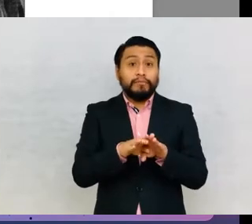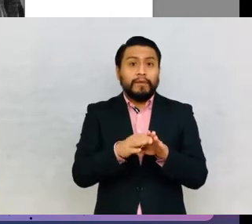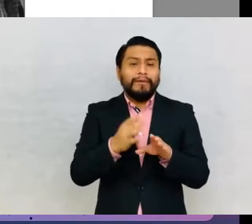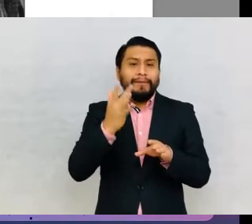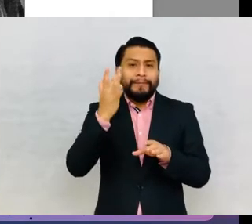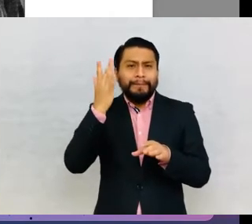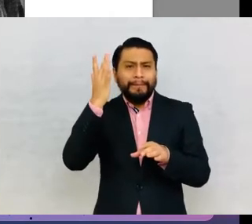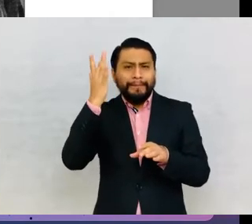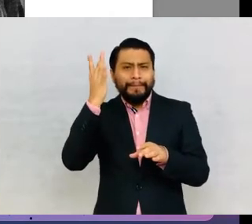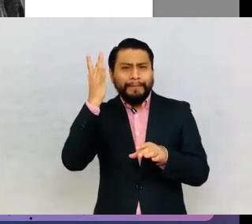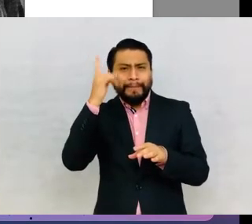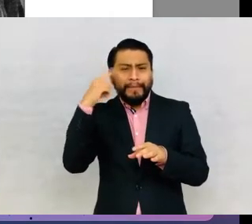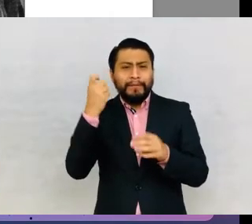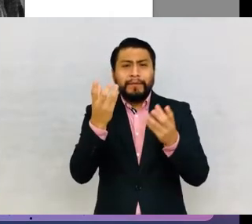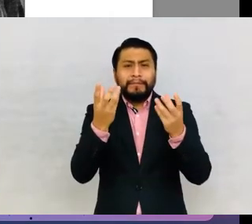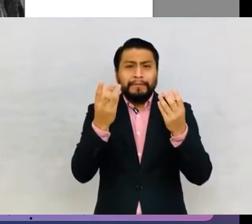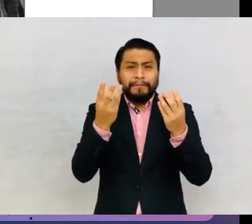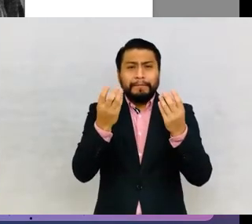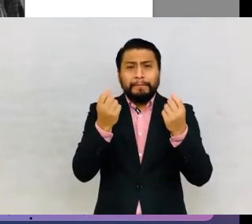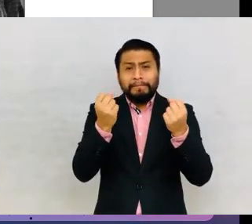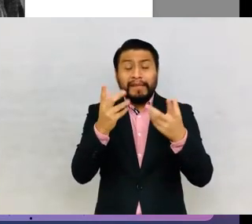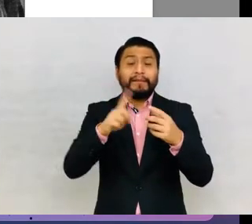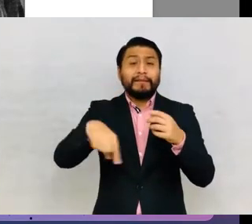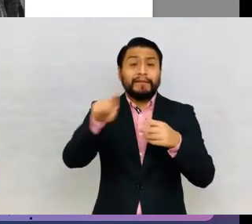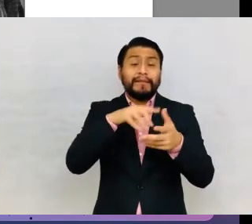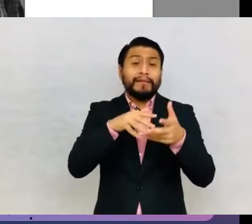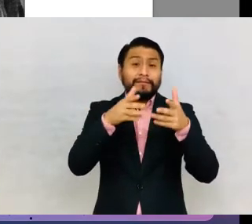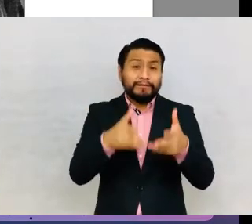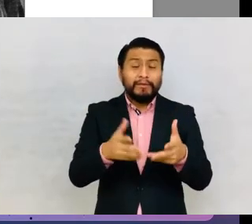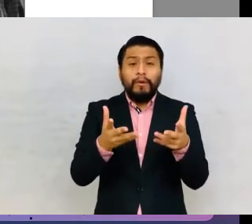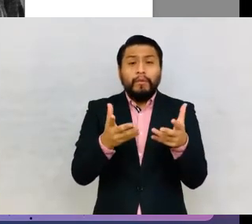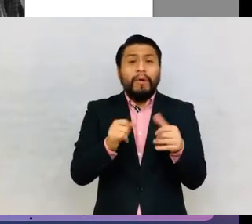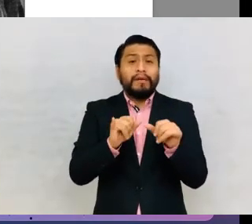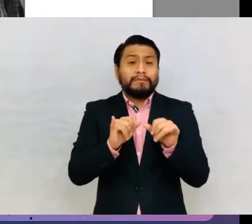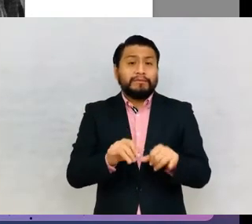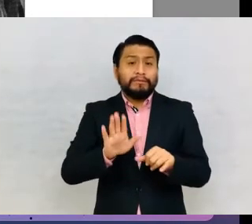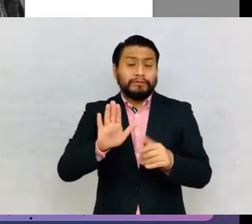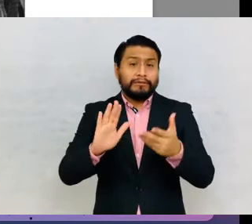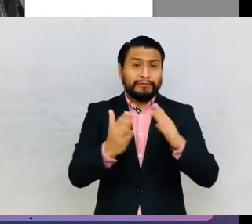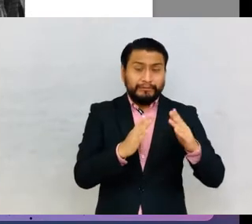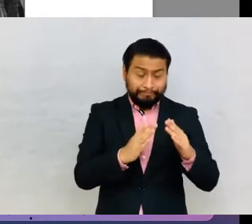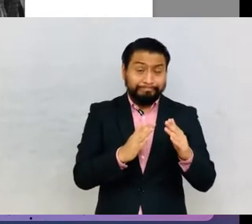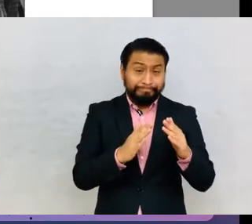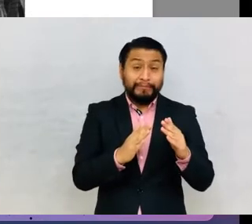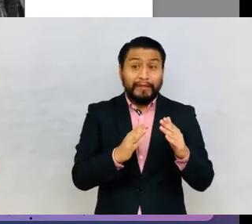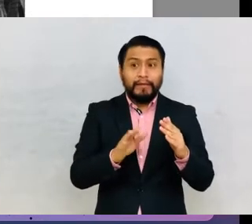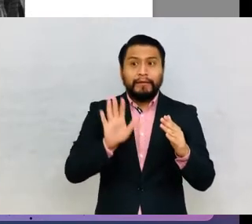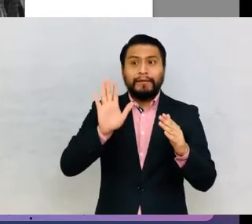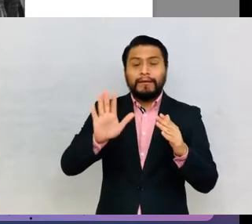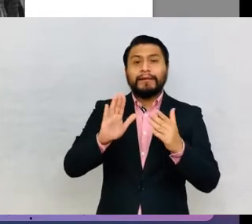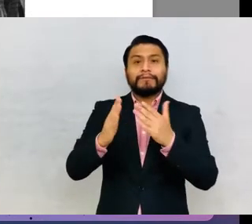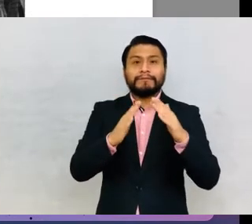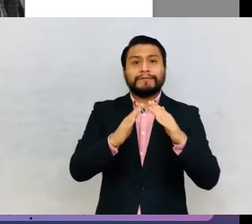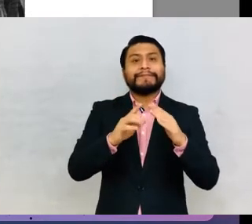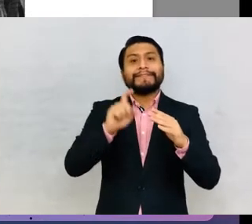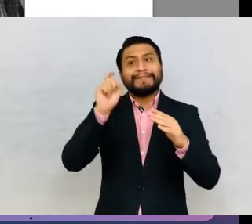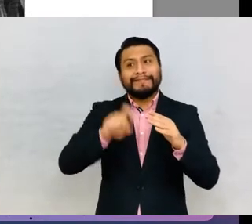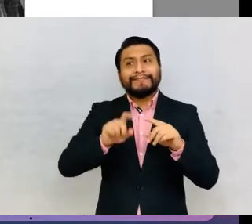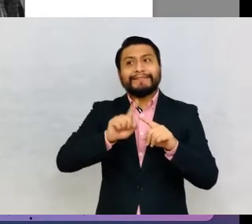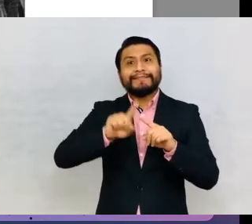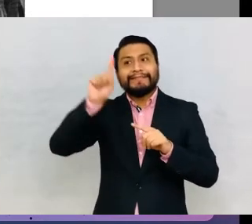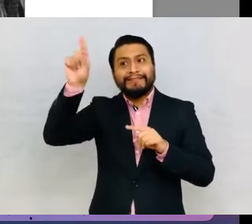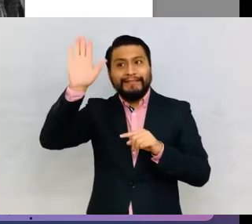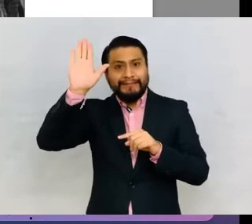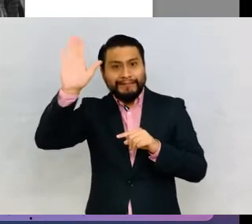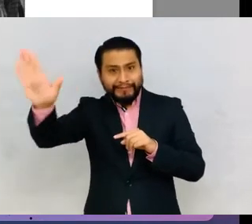The Ministry of Education concluded that it should only open this type of school in the indigenous regions